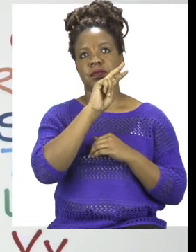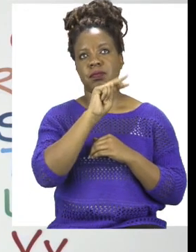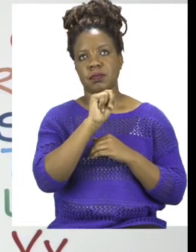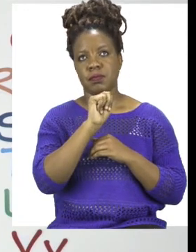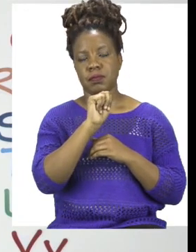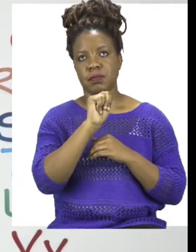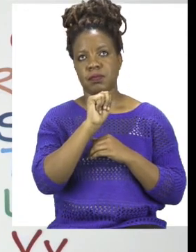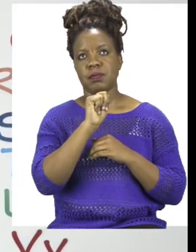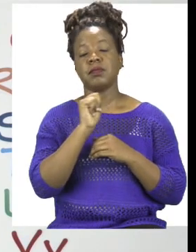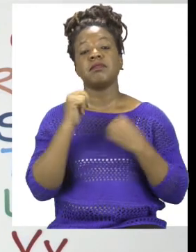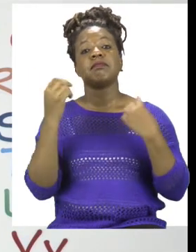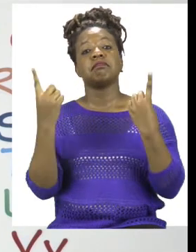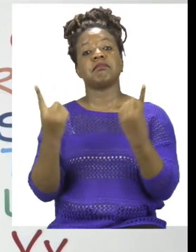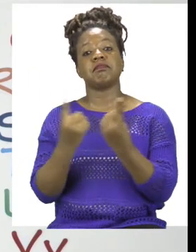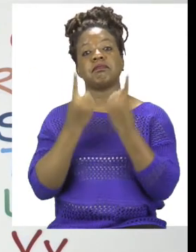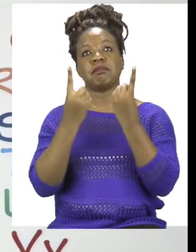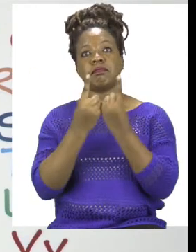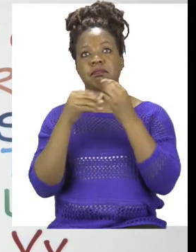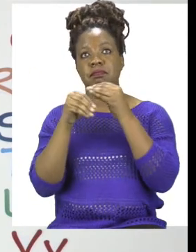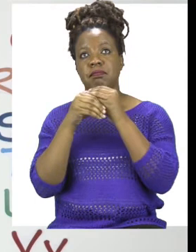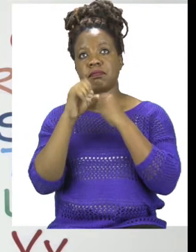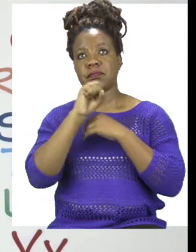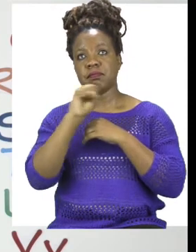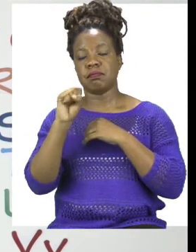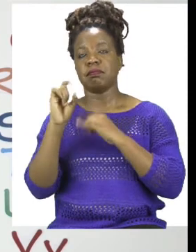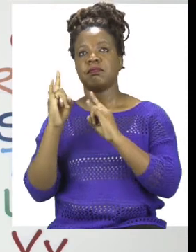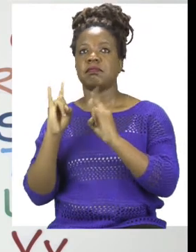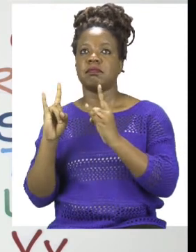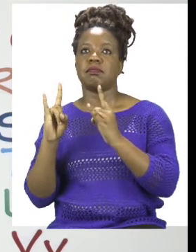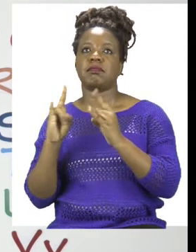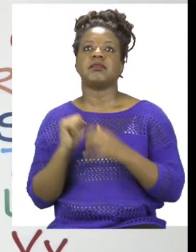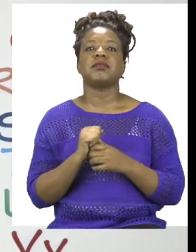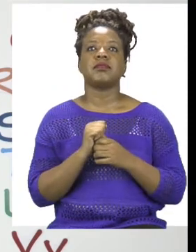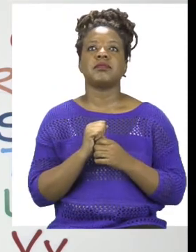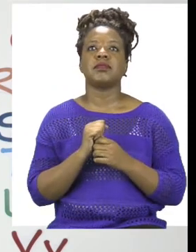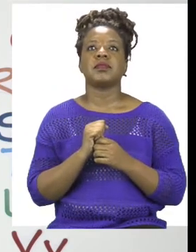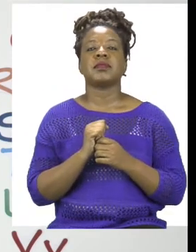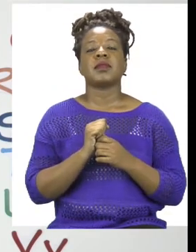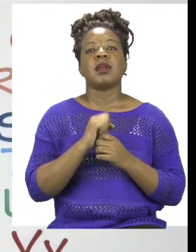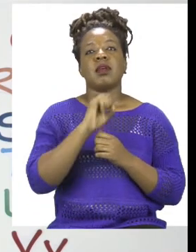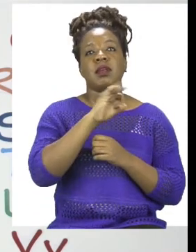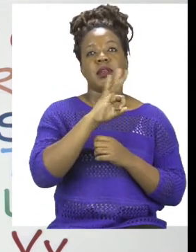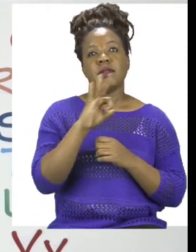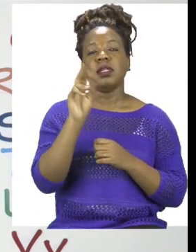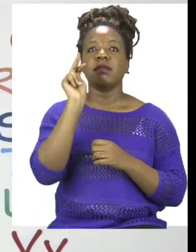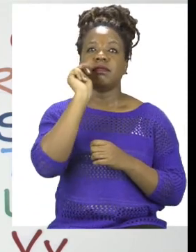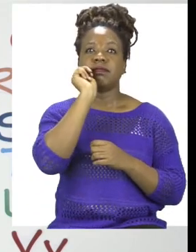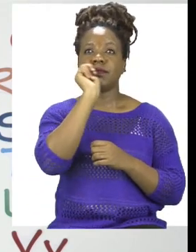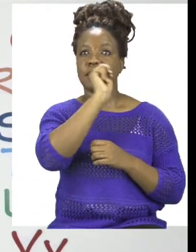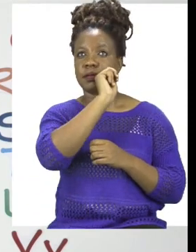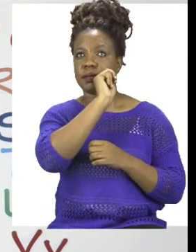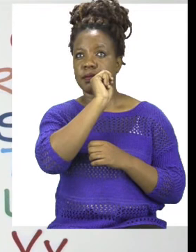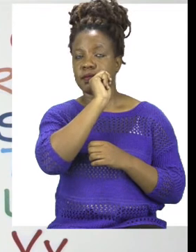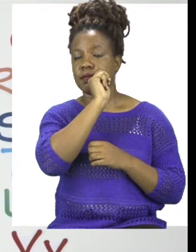noun which means two or more, they need to also agree with the verb. So